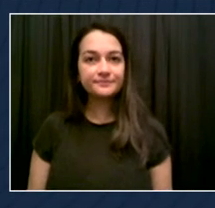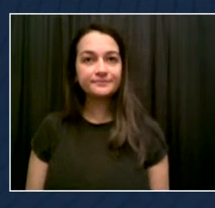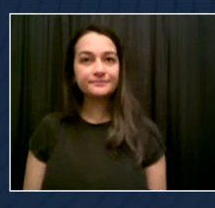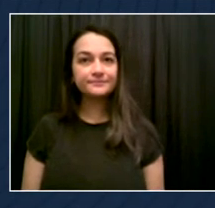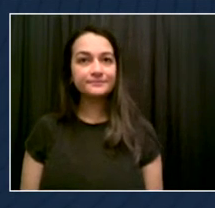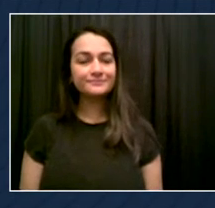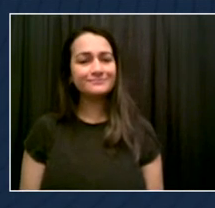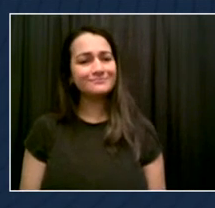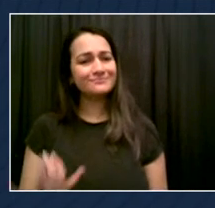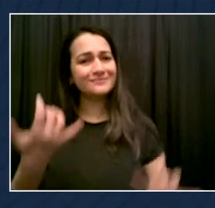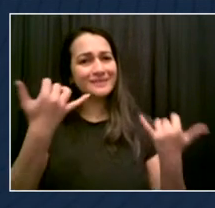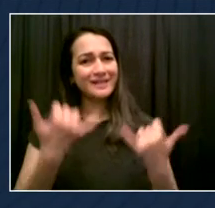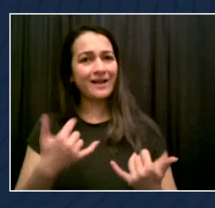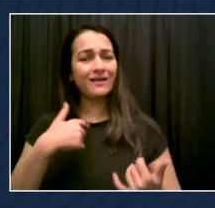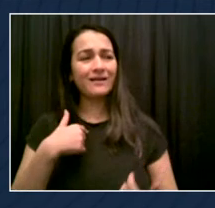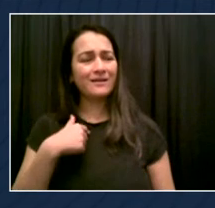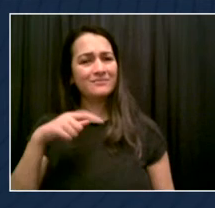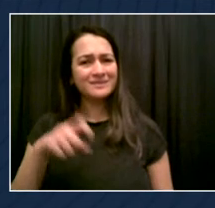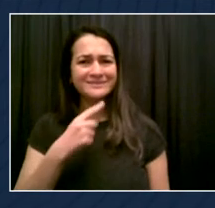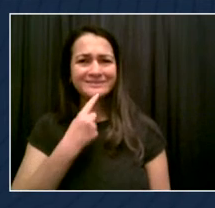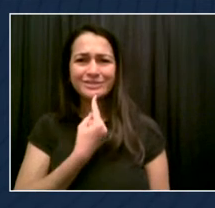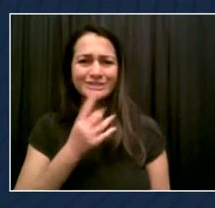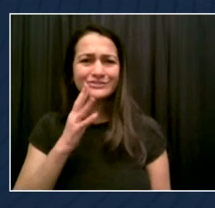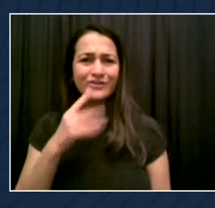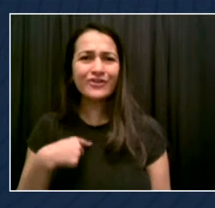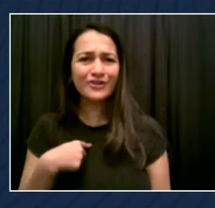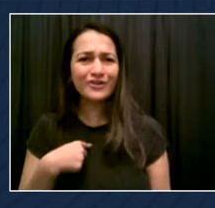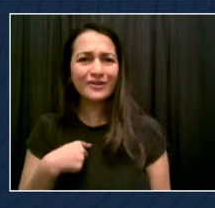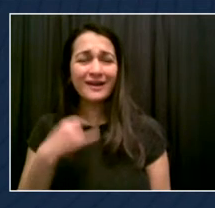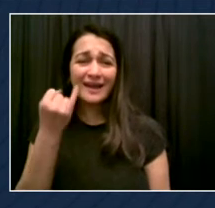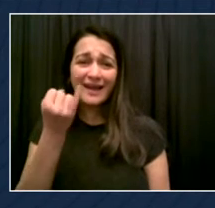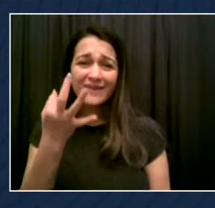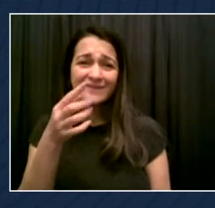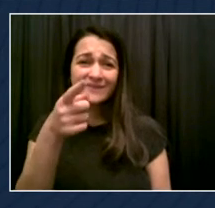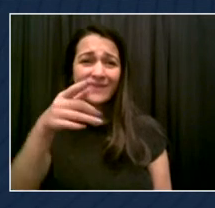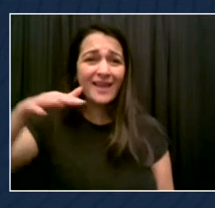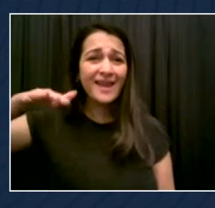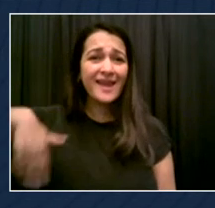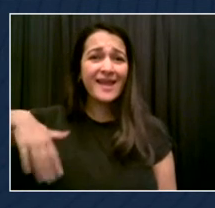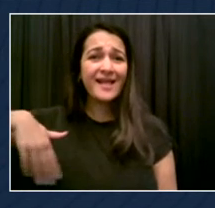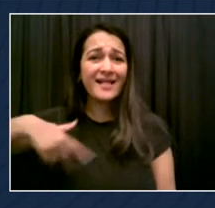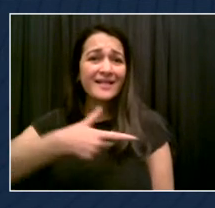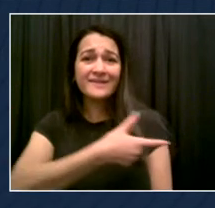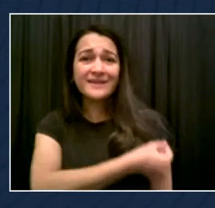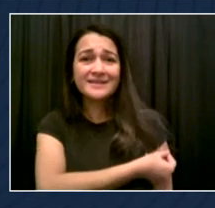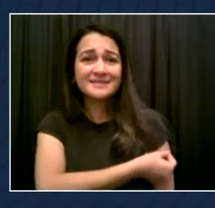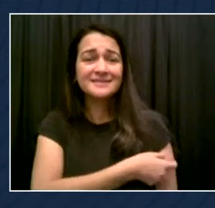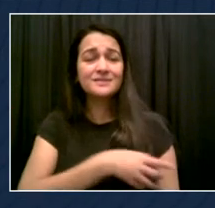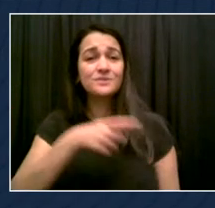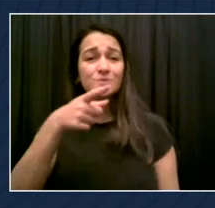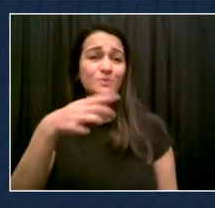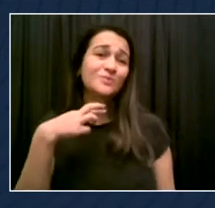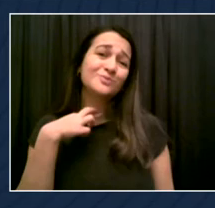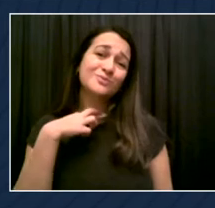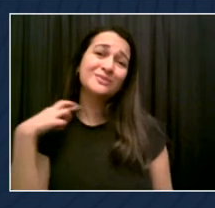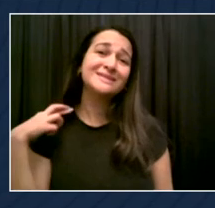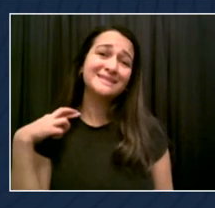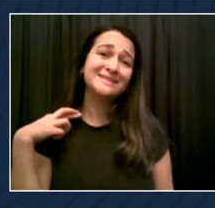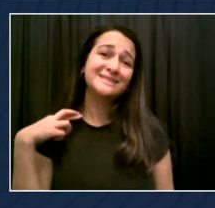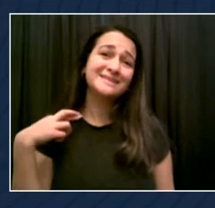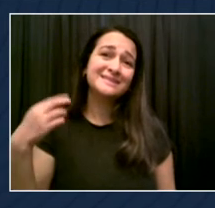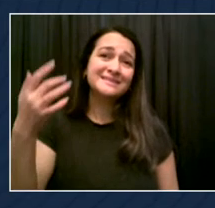your stance, when we look back in history on this one, and this will be a defining